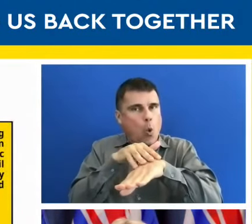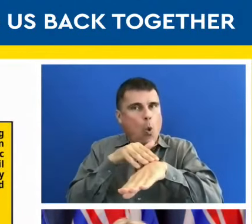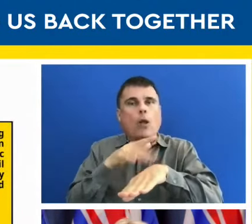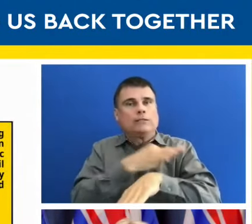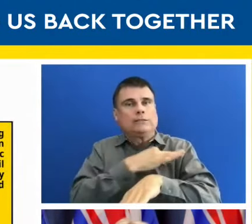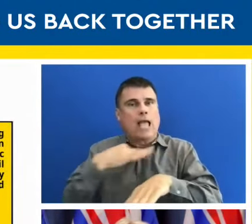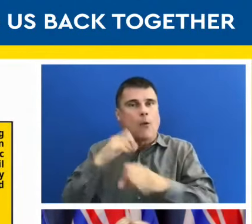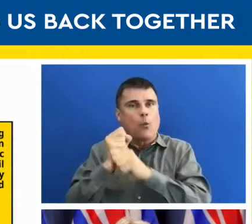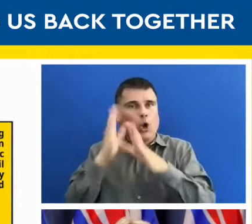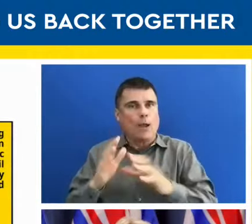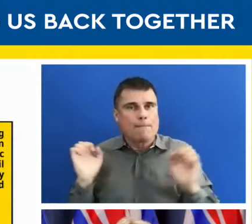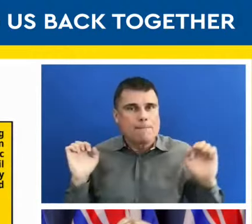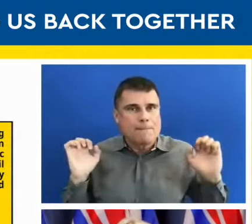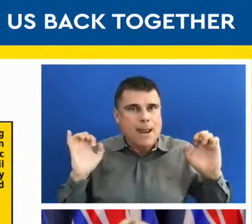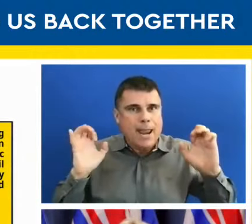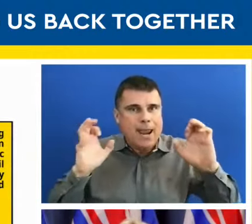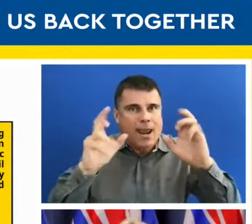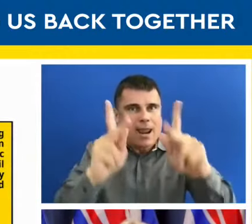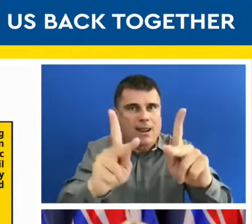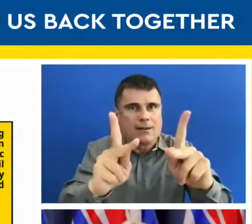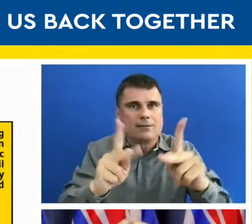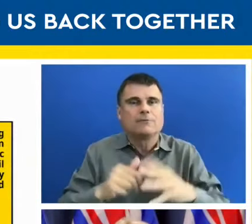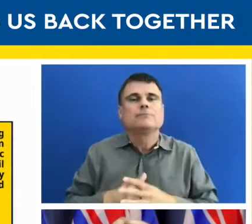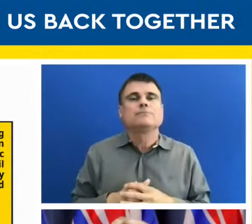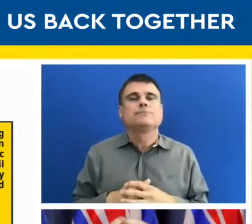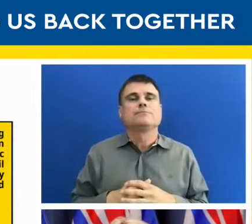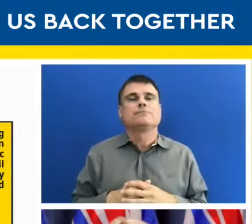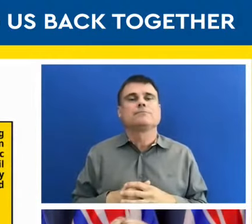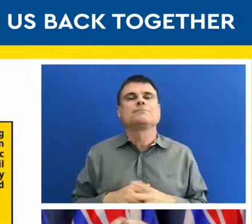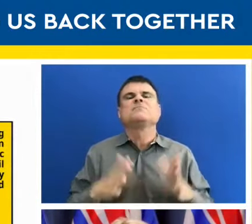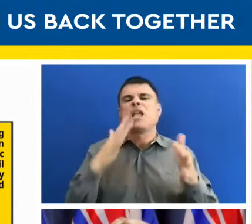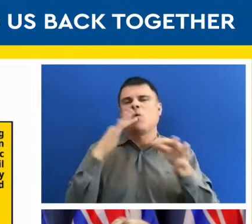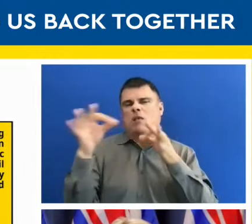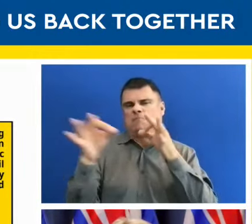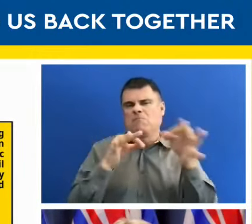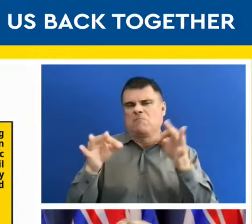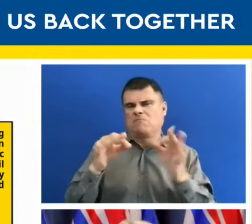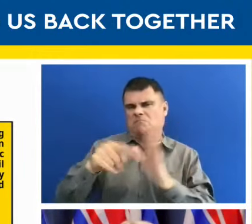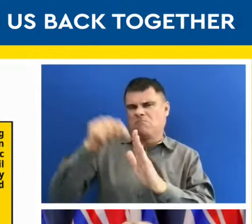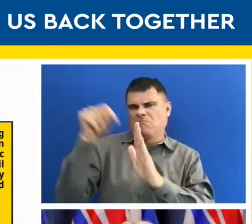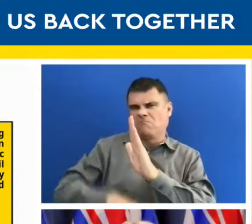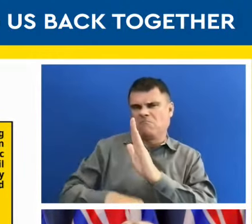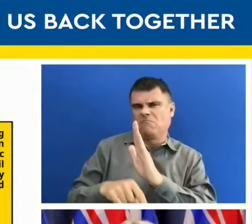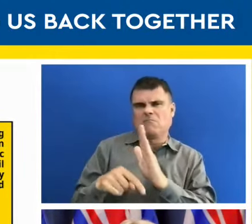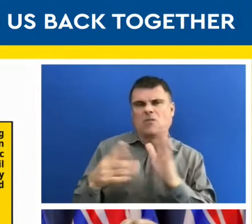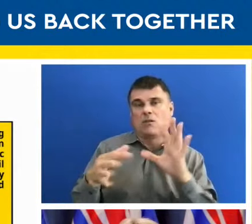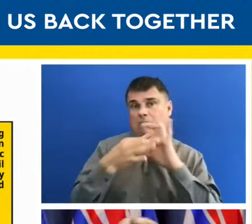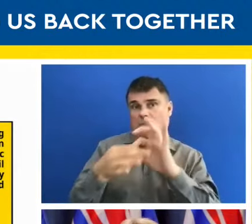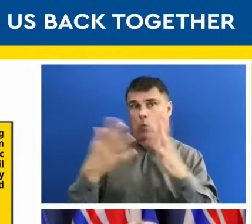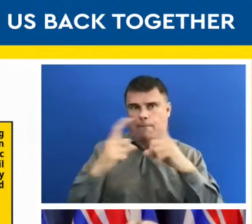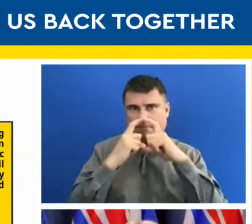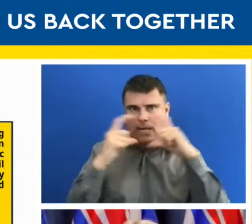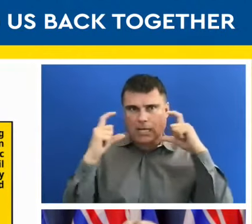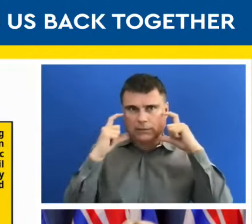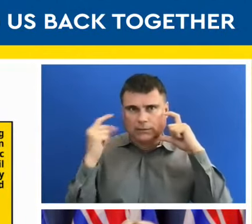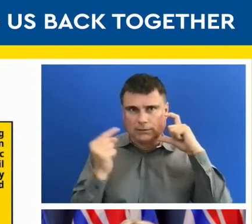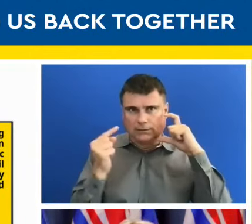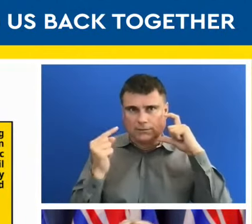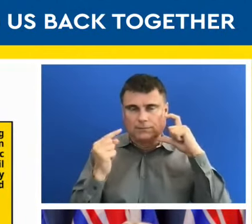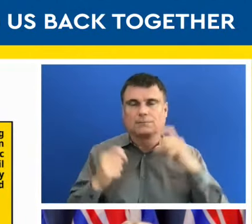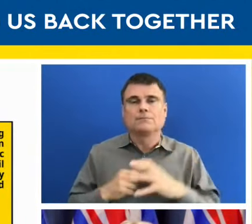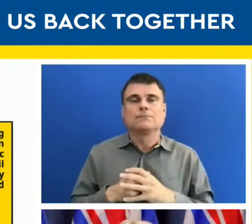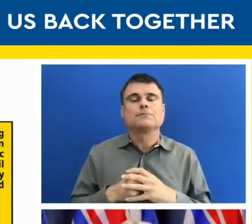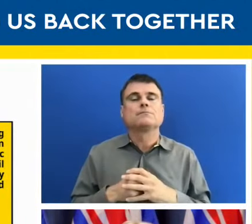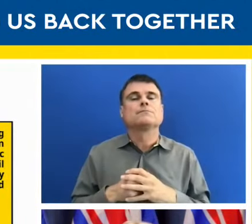So let's a few of the details. Our updated mask guidance in this step, mask wearing will be recommended